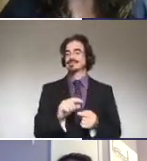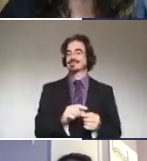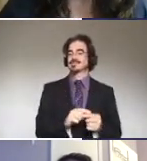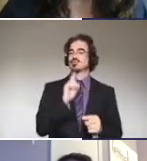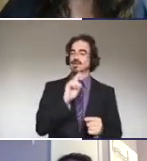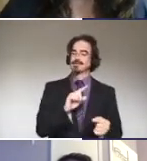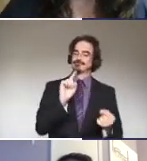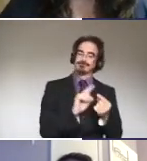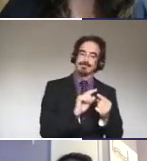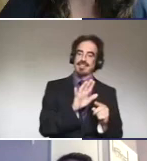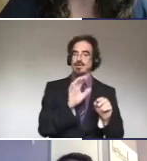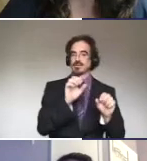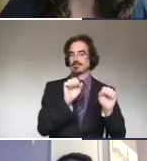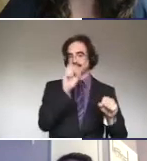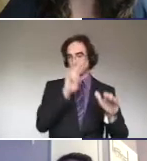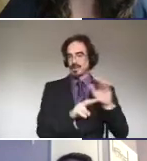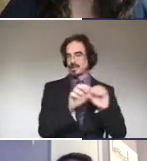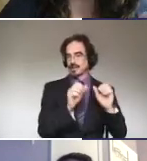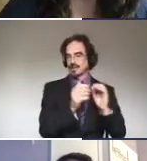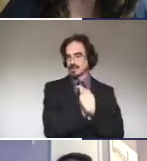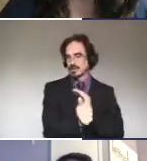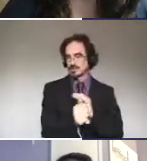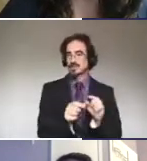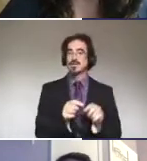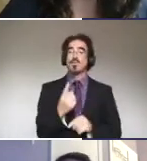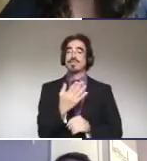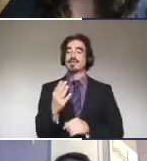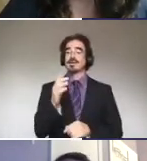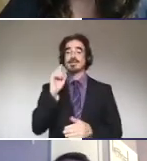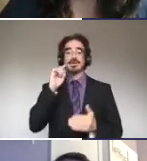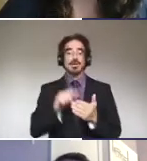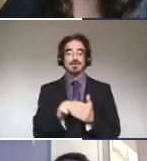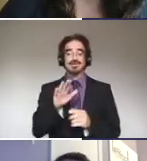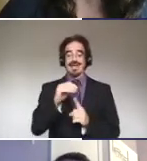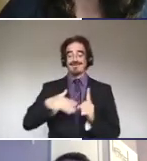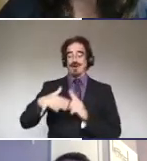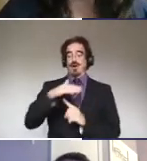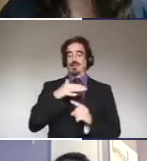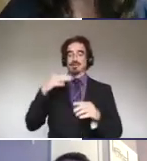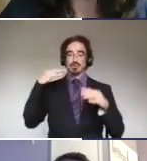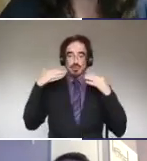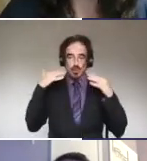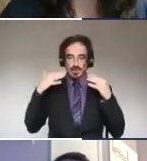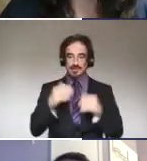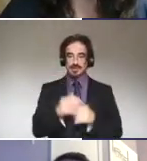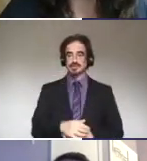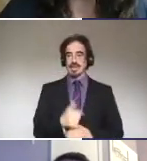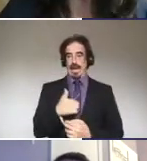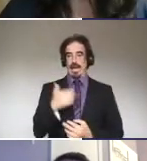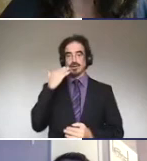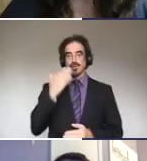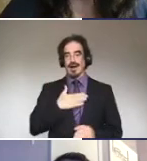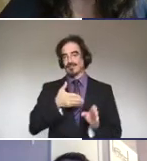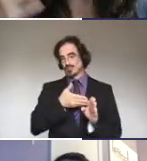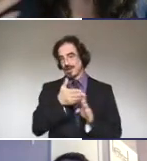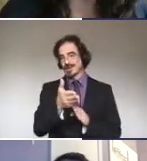things that you can do if you're trying to communicate is be aware about environmental noise. I know in my practice, you know, my staff